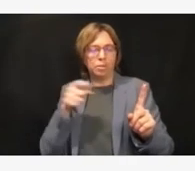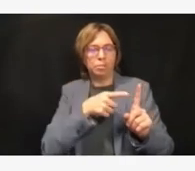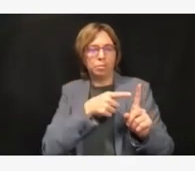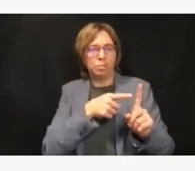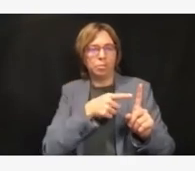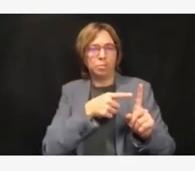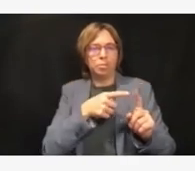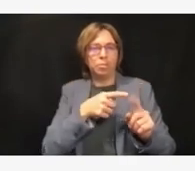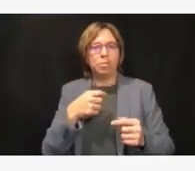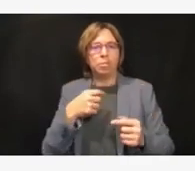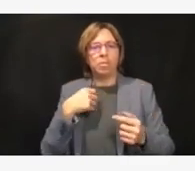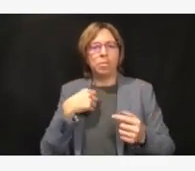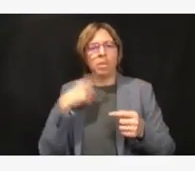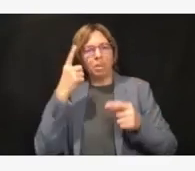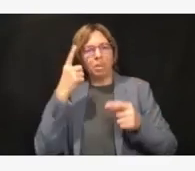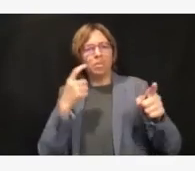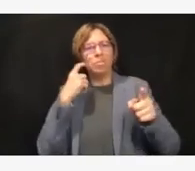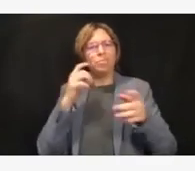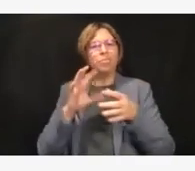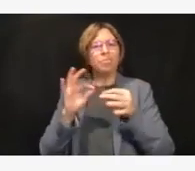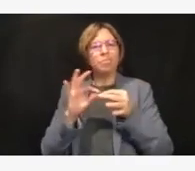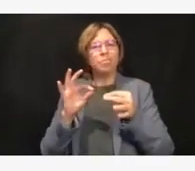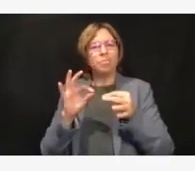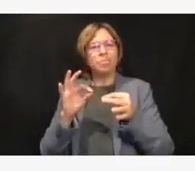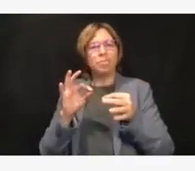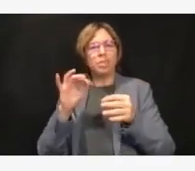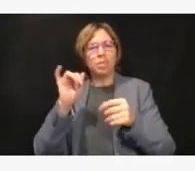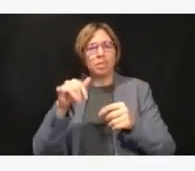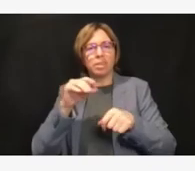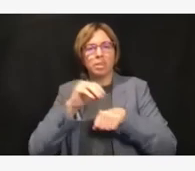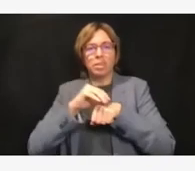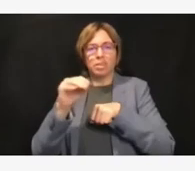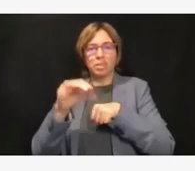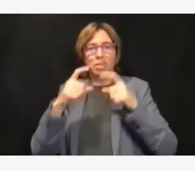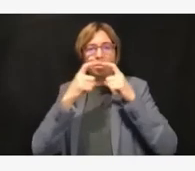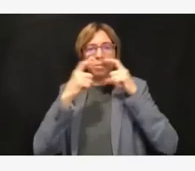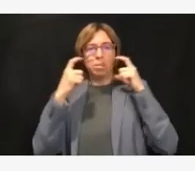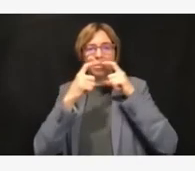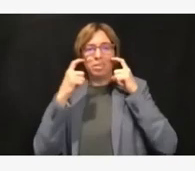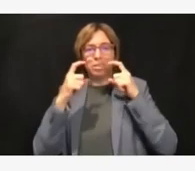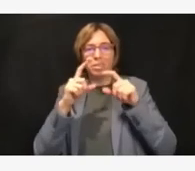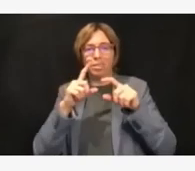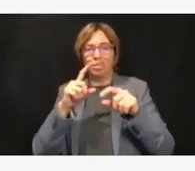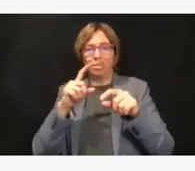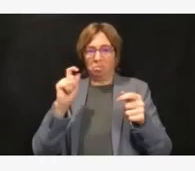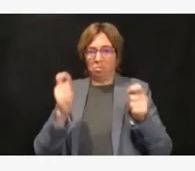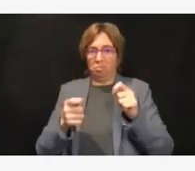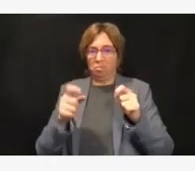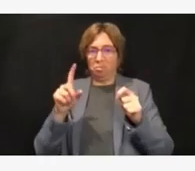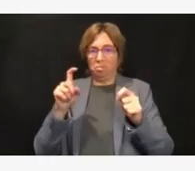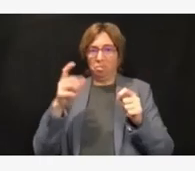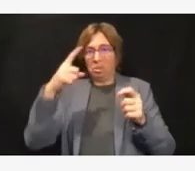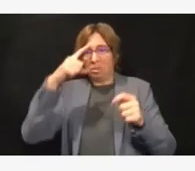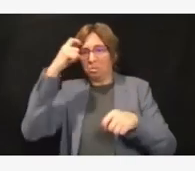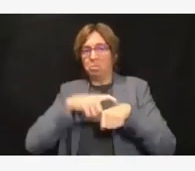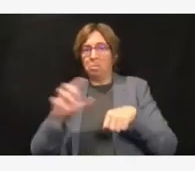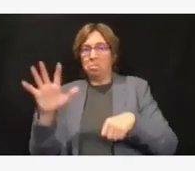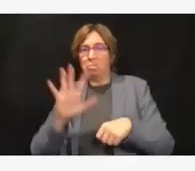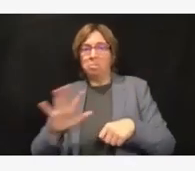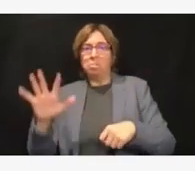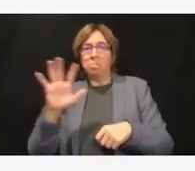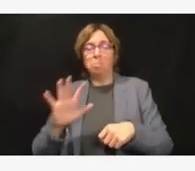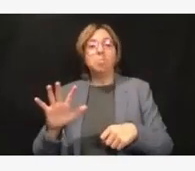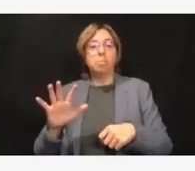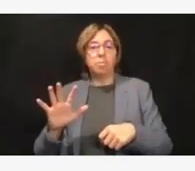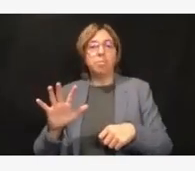over the summer, and I wonder what your thoughts are on the